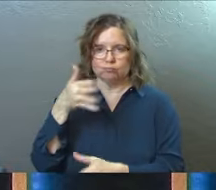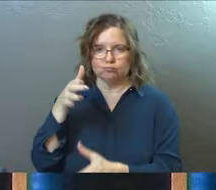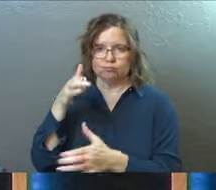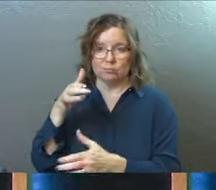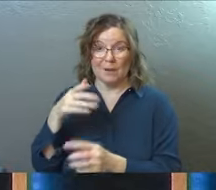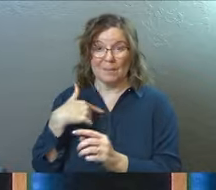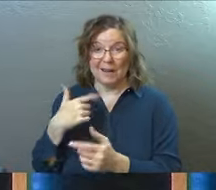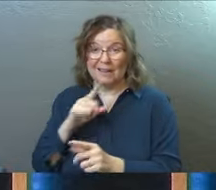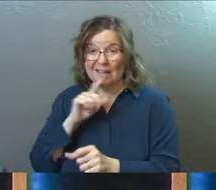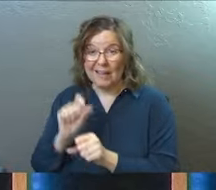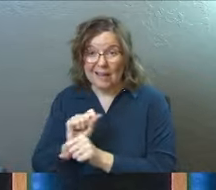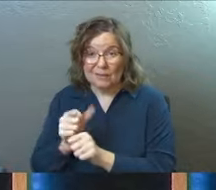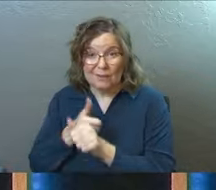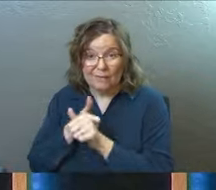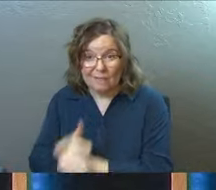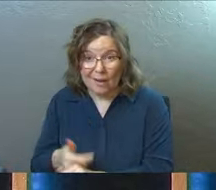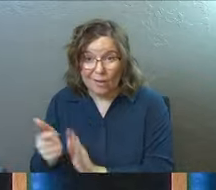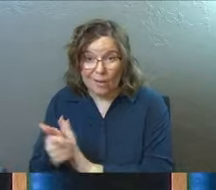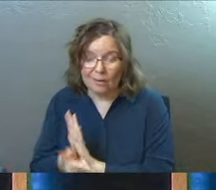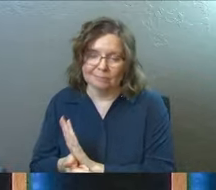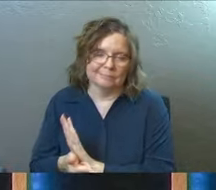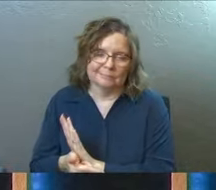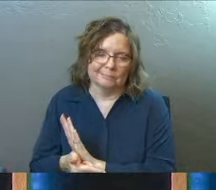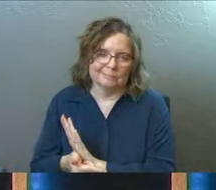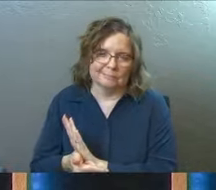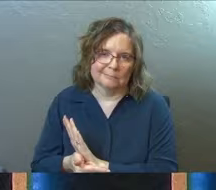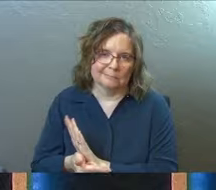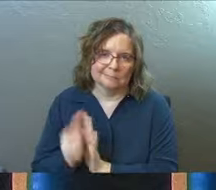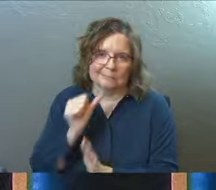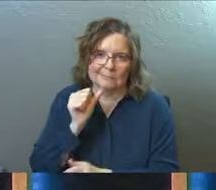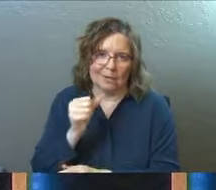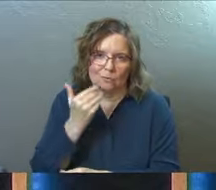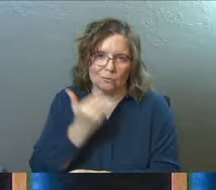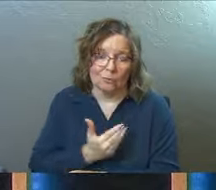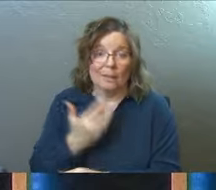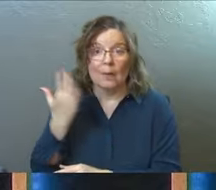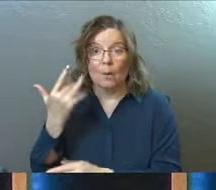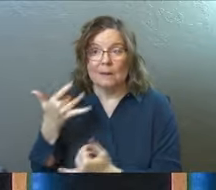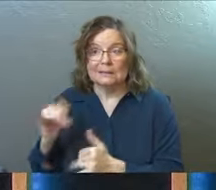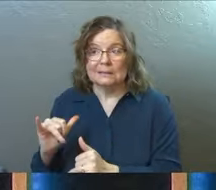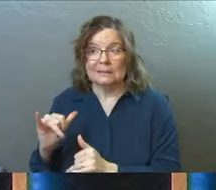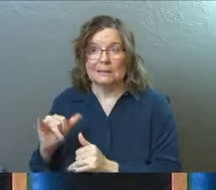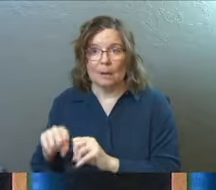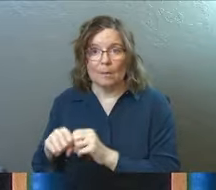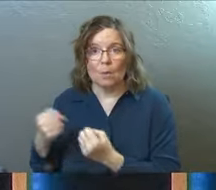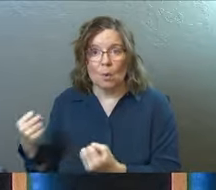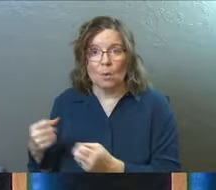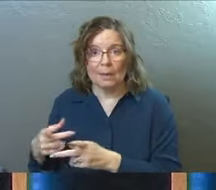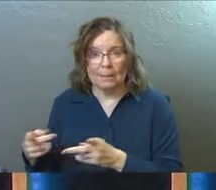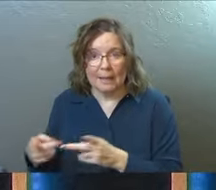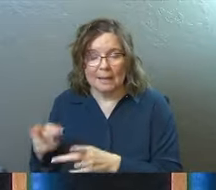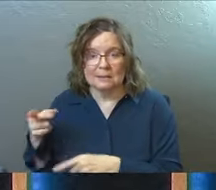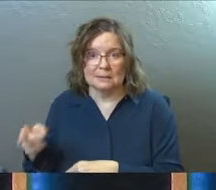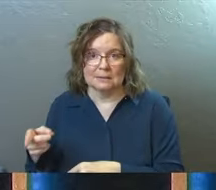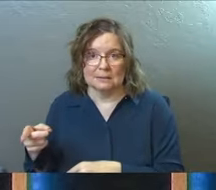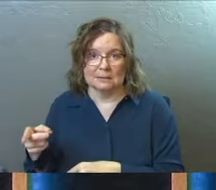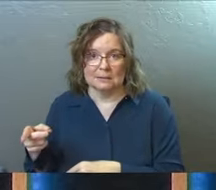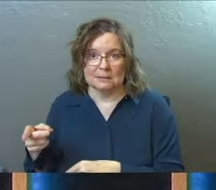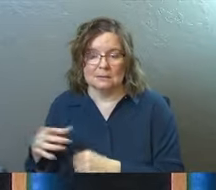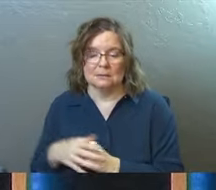were not good at actually following the laws that God had given them. That's why they were all still in a broken place.